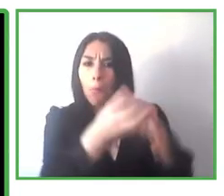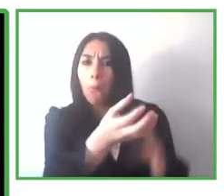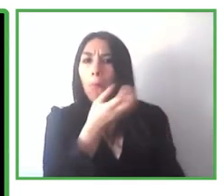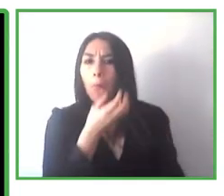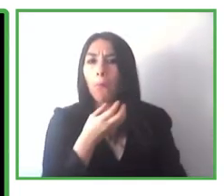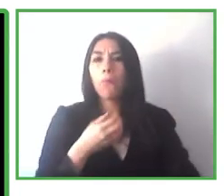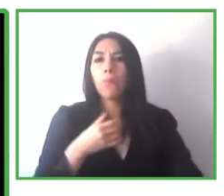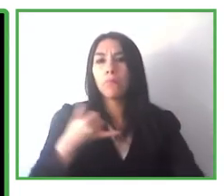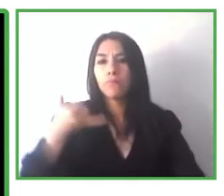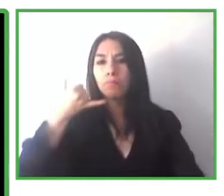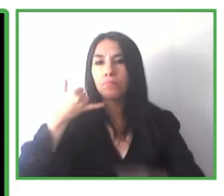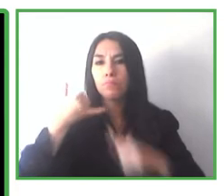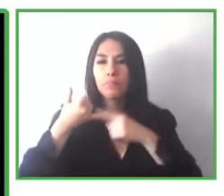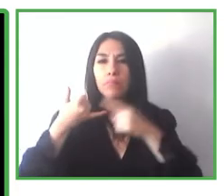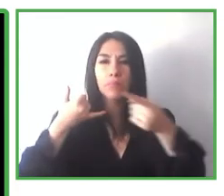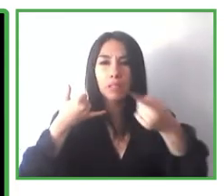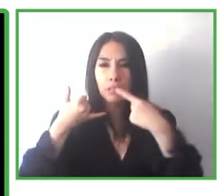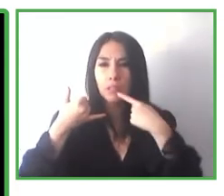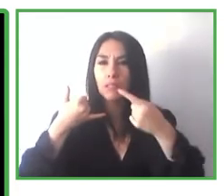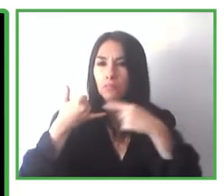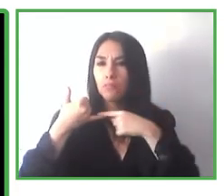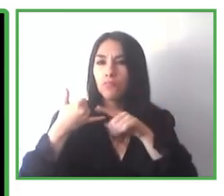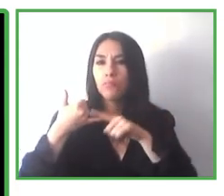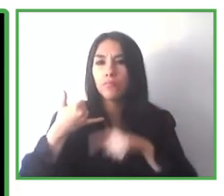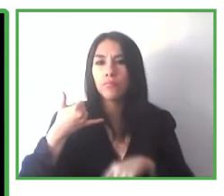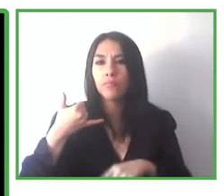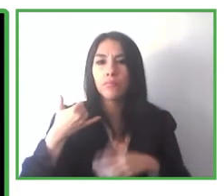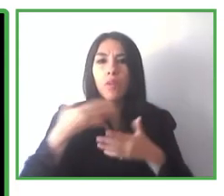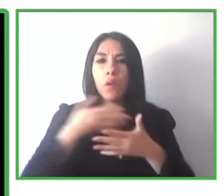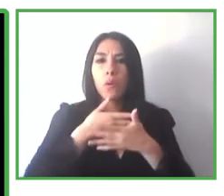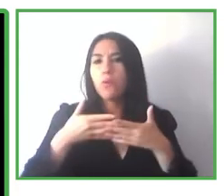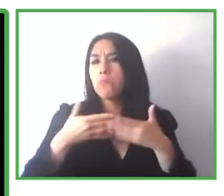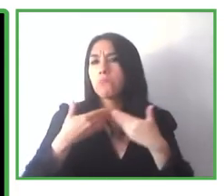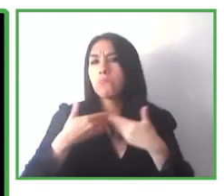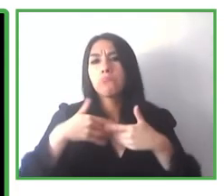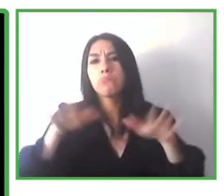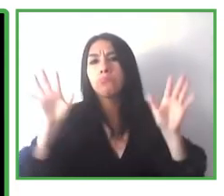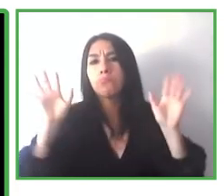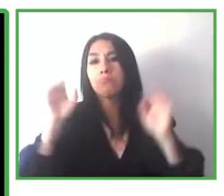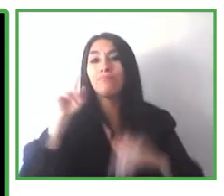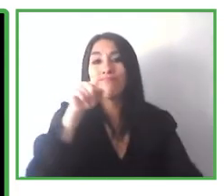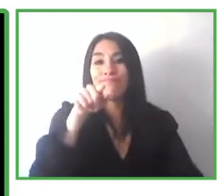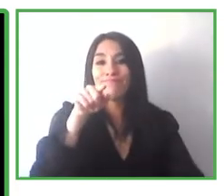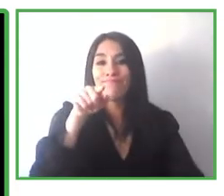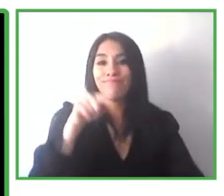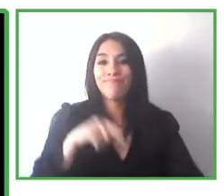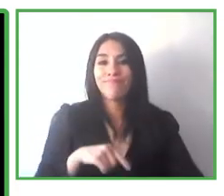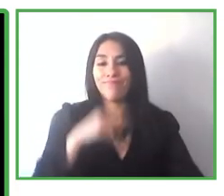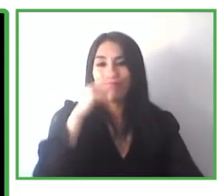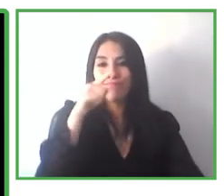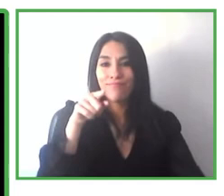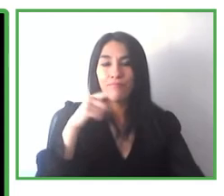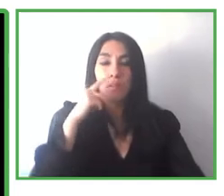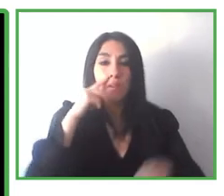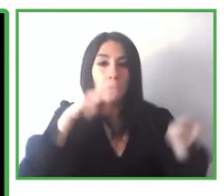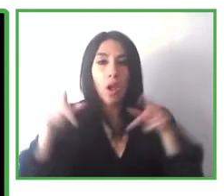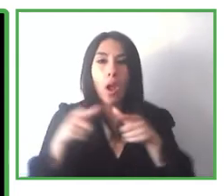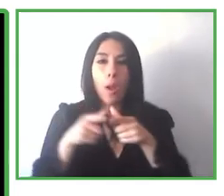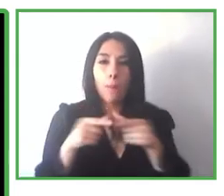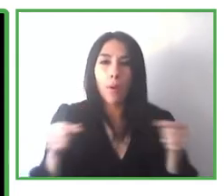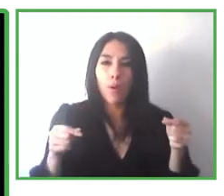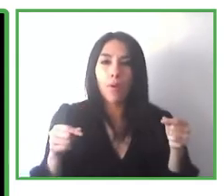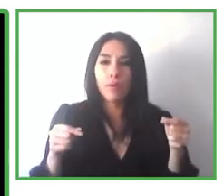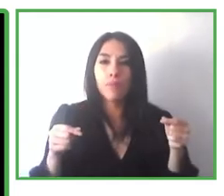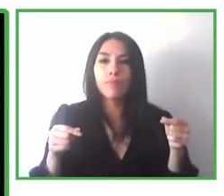You get a description of what you're seeing. So this is in the museum of Japan, the museum of sense in Malaga.